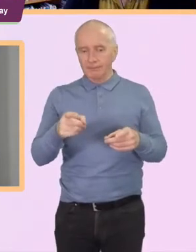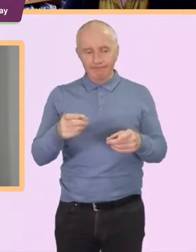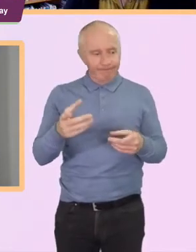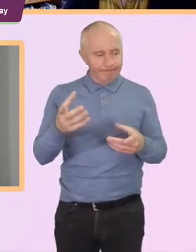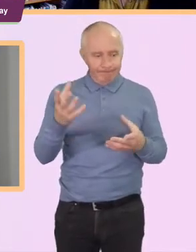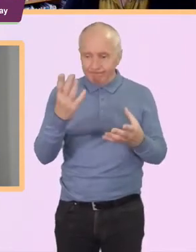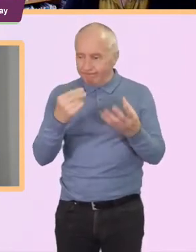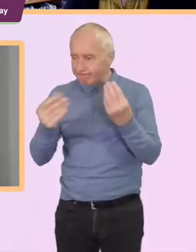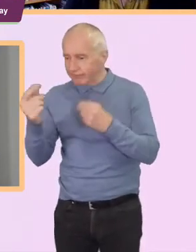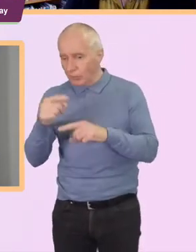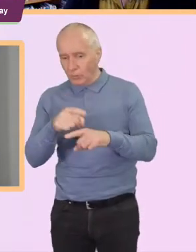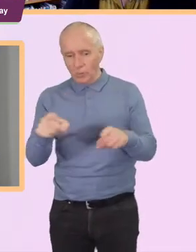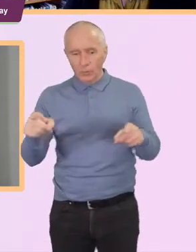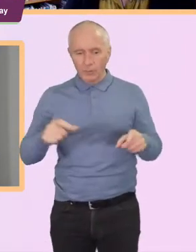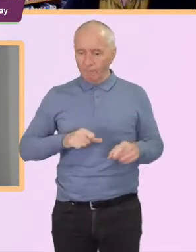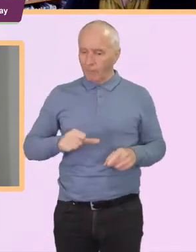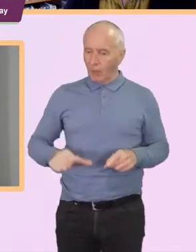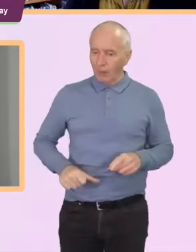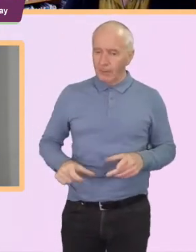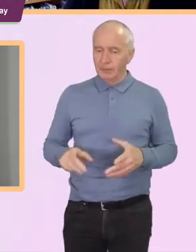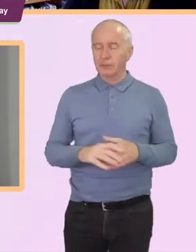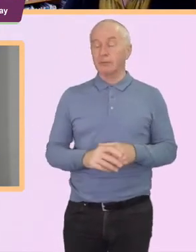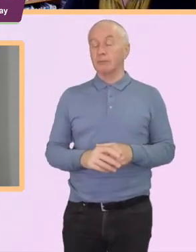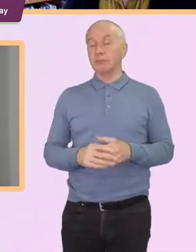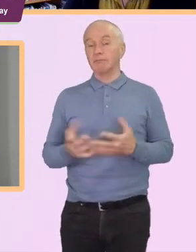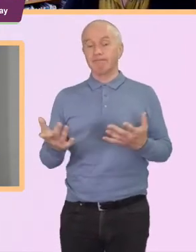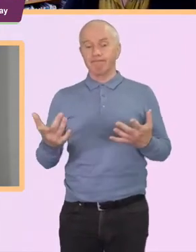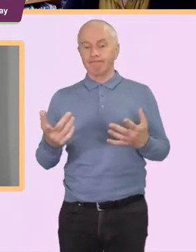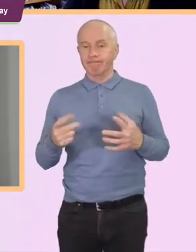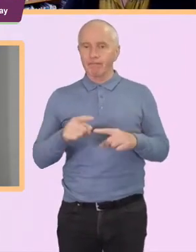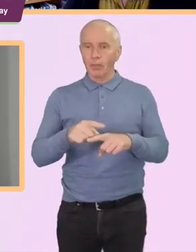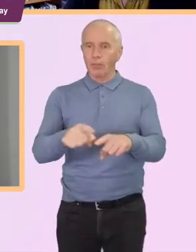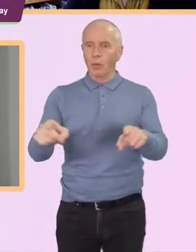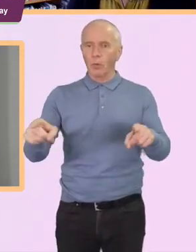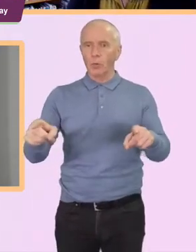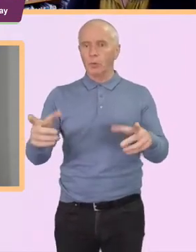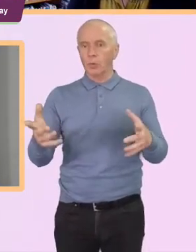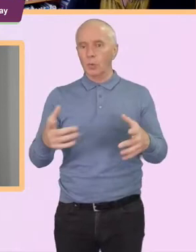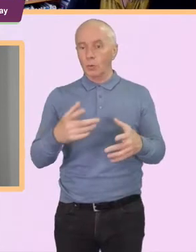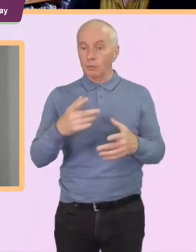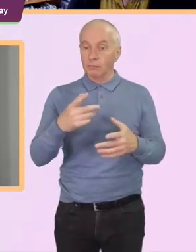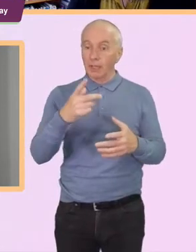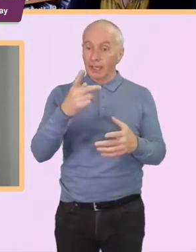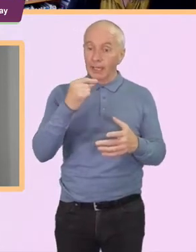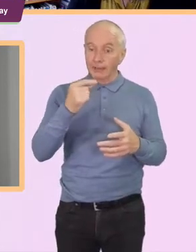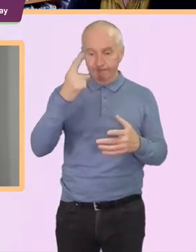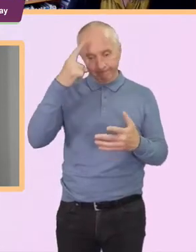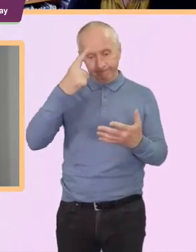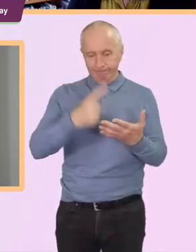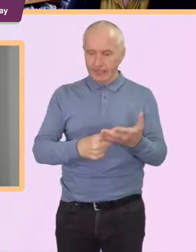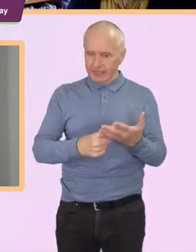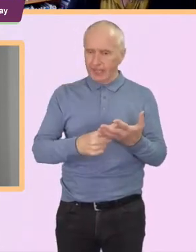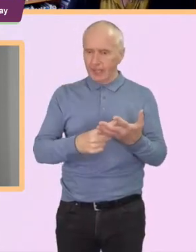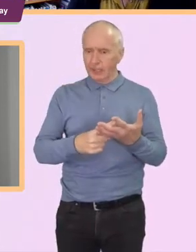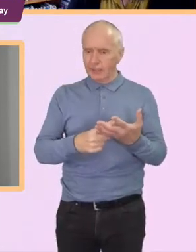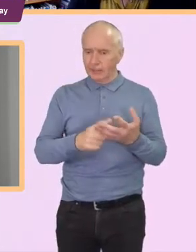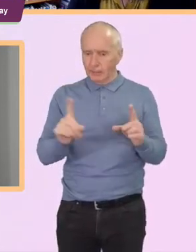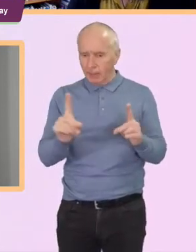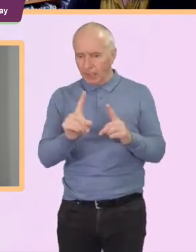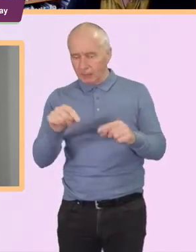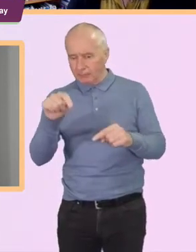and to those who are able to make some decisions around that